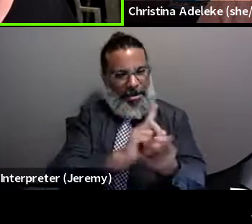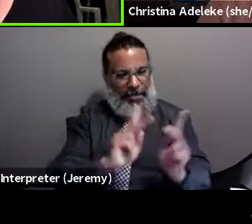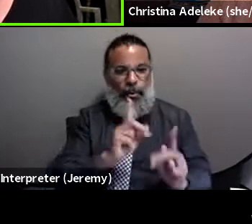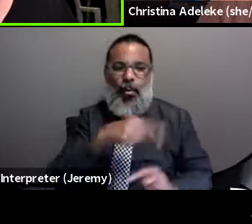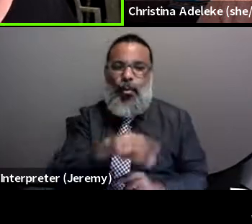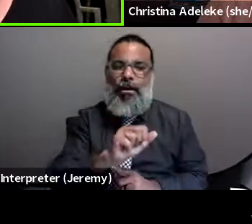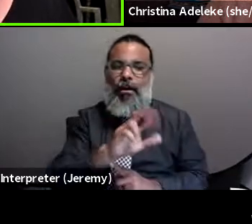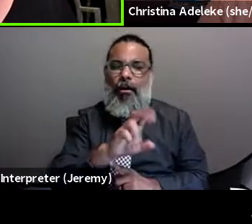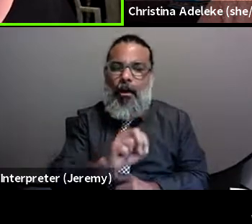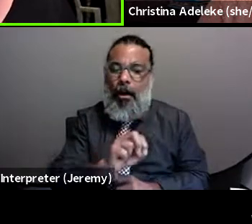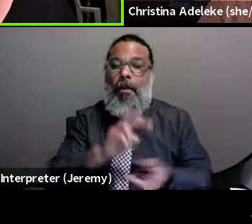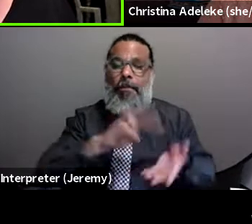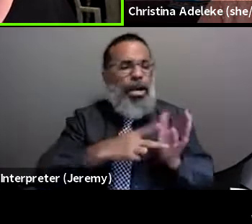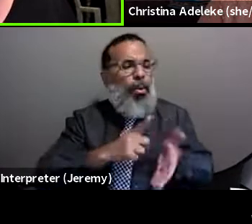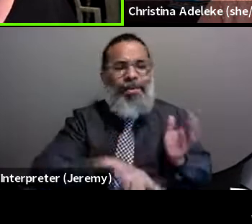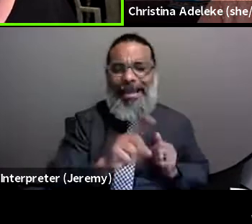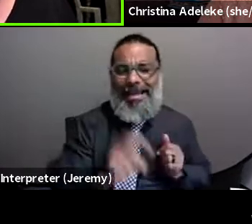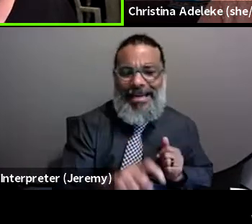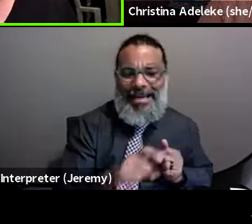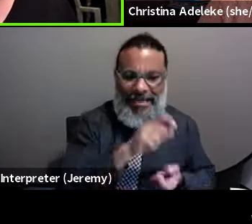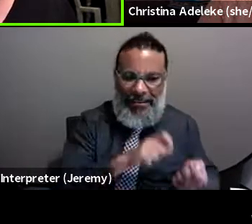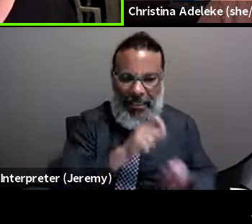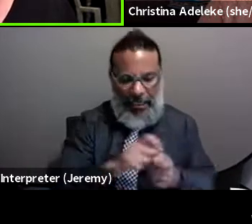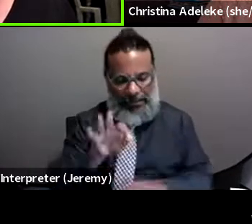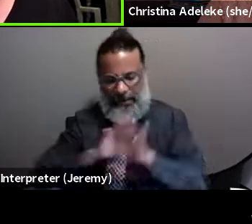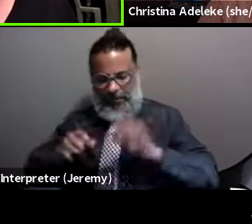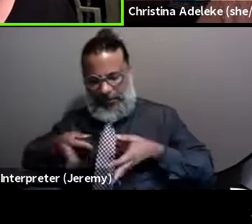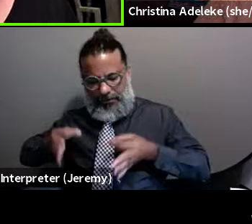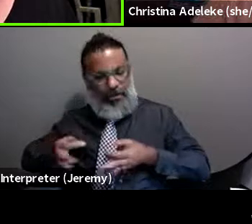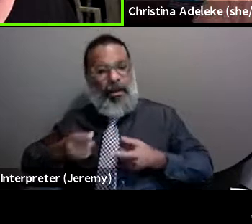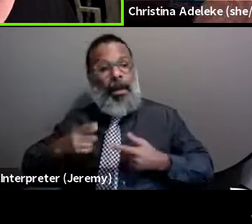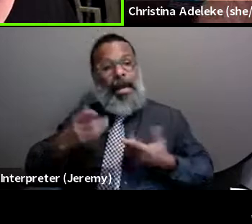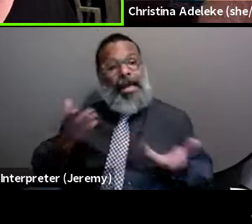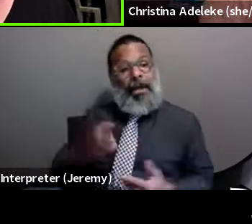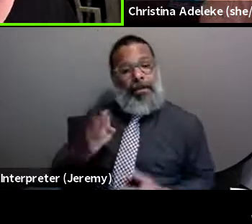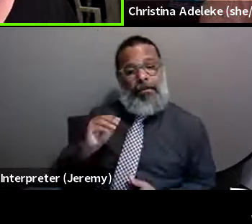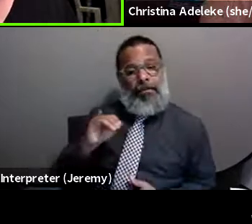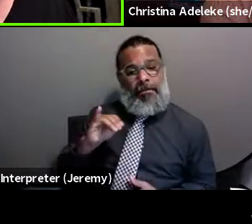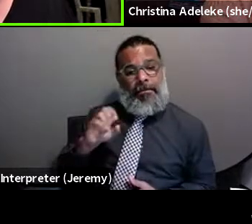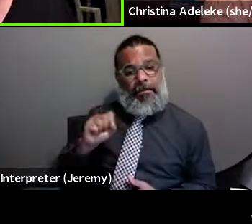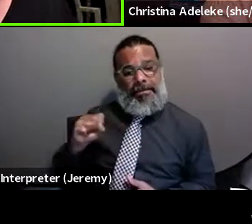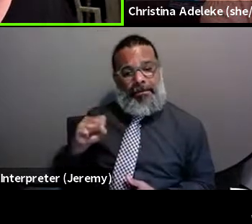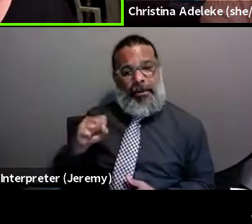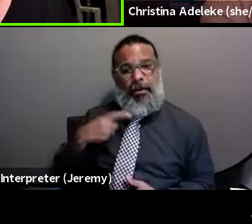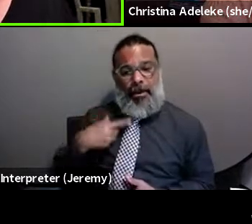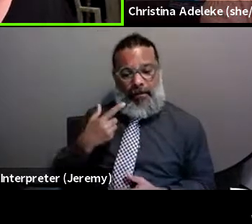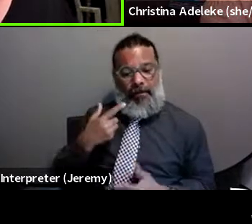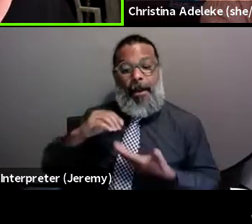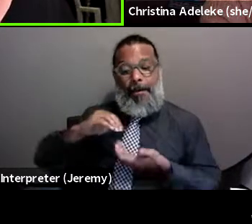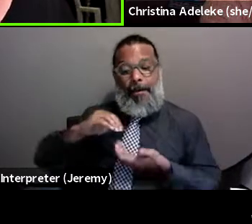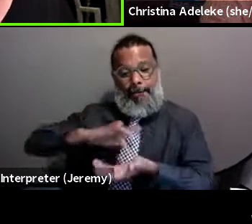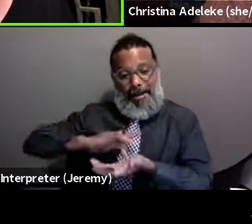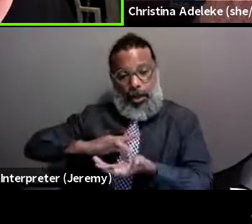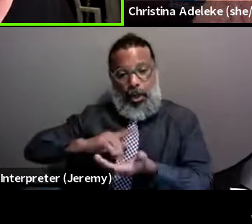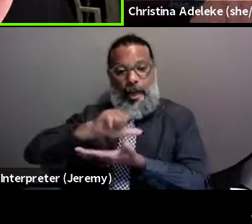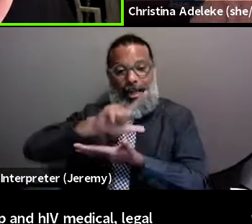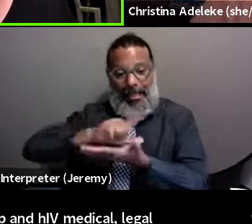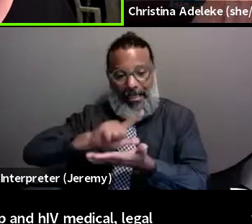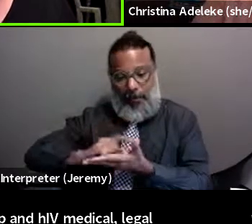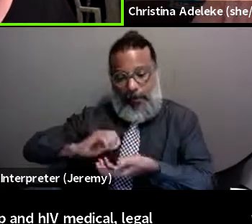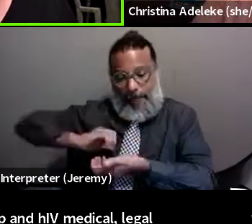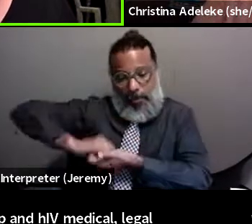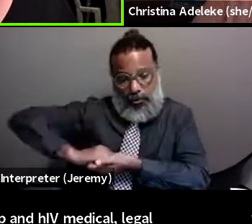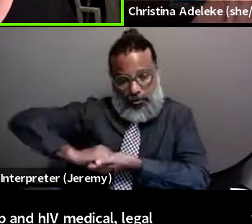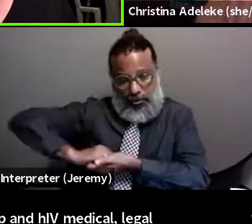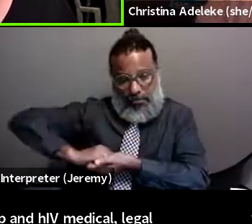You know, in, in Mississippi, currently we have a medical legal partnership and HIV medical legal partnership that's aimed